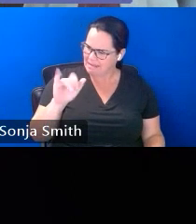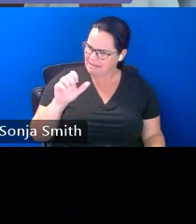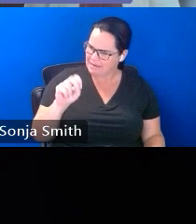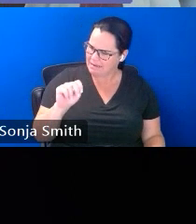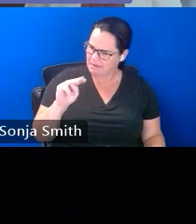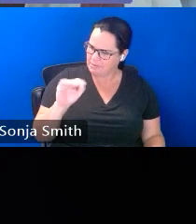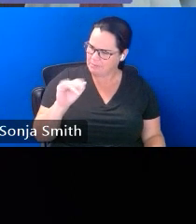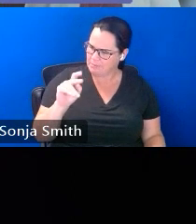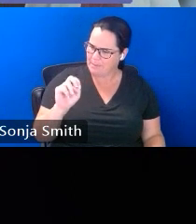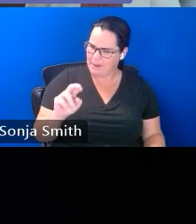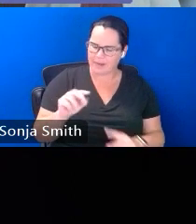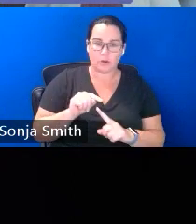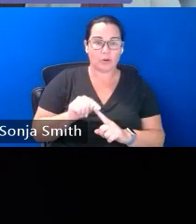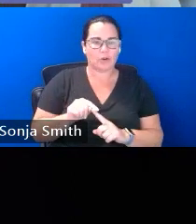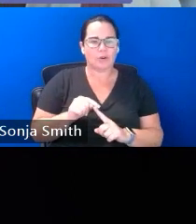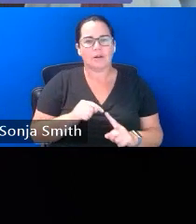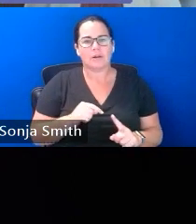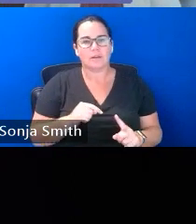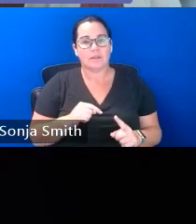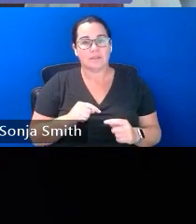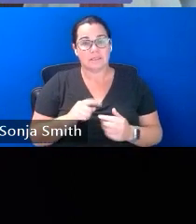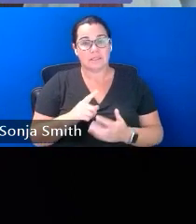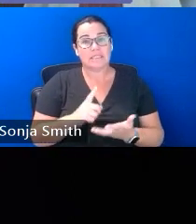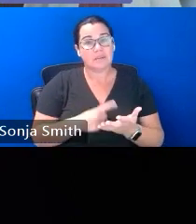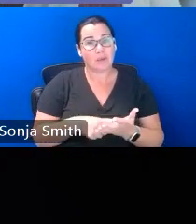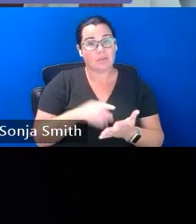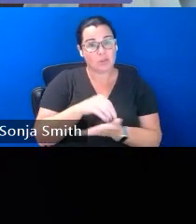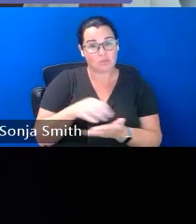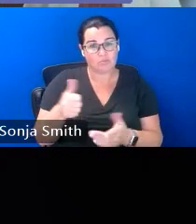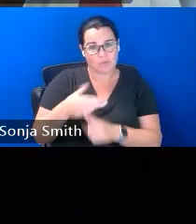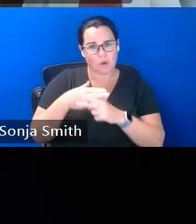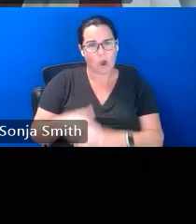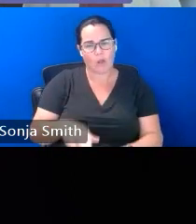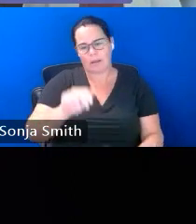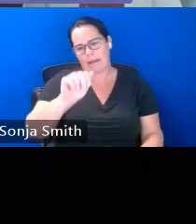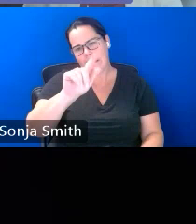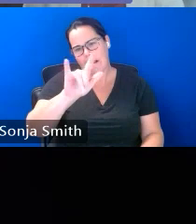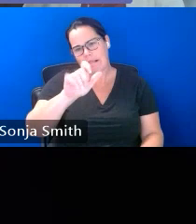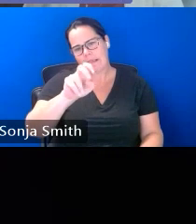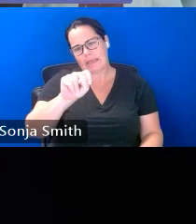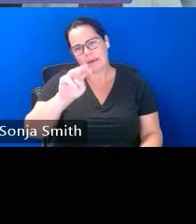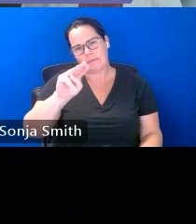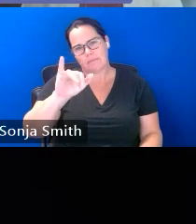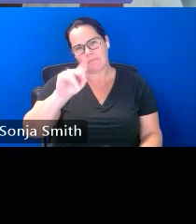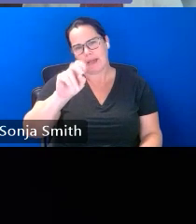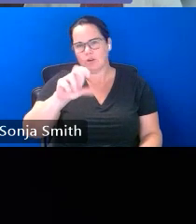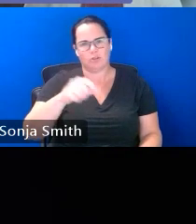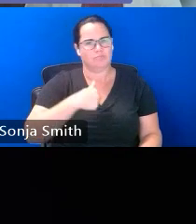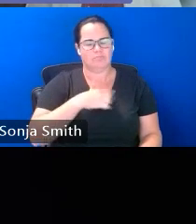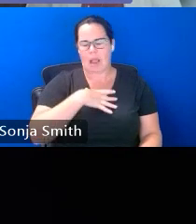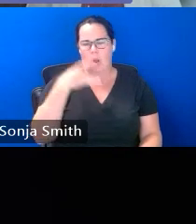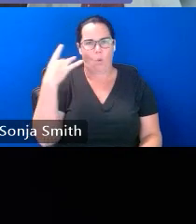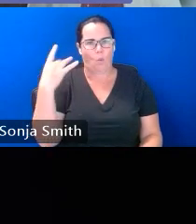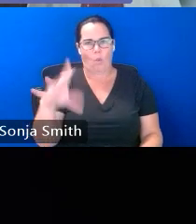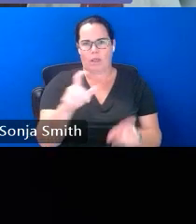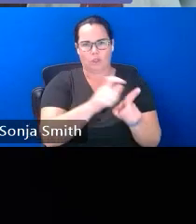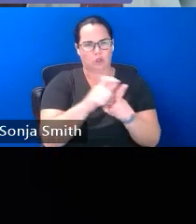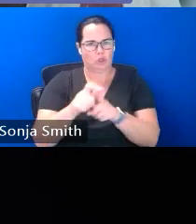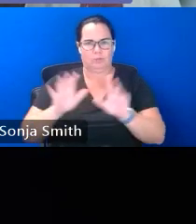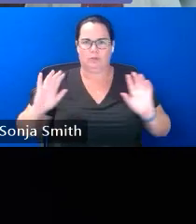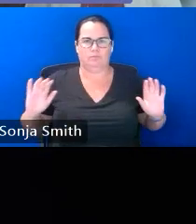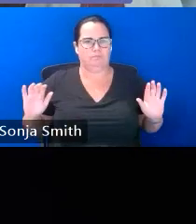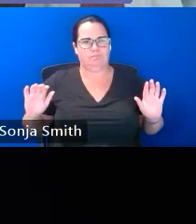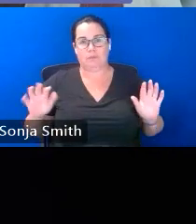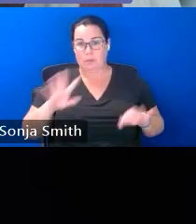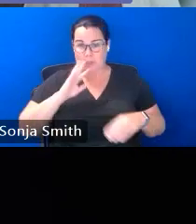it is that's using this you might hear students referred to as alien minors i do not like that term when we're talking about